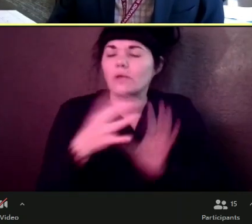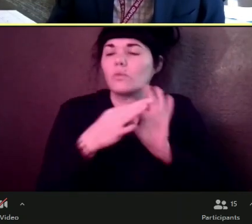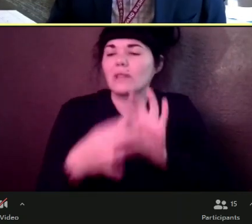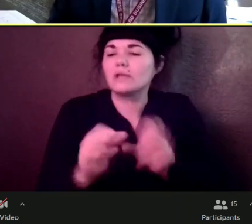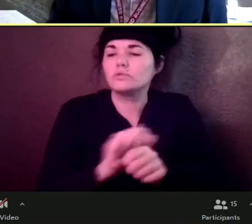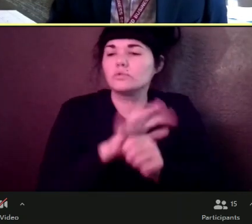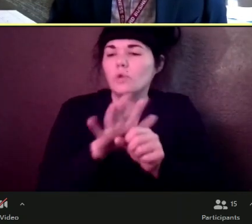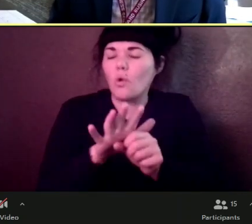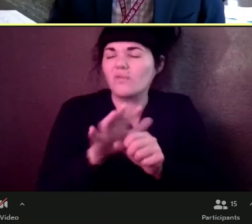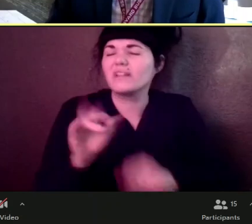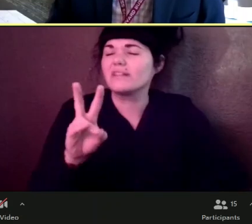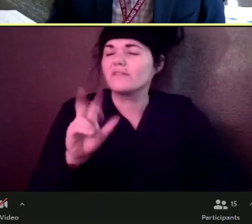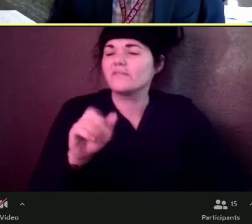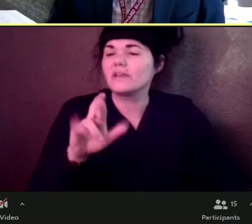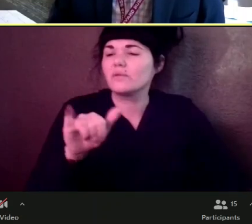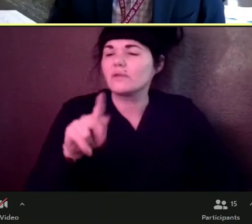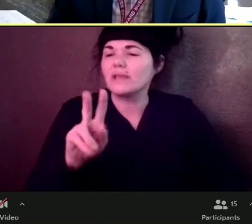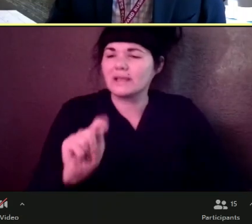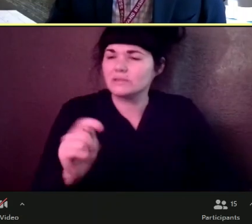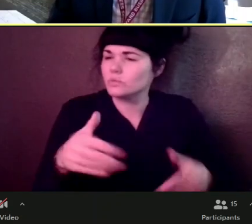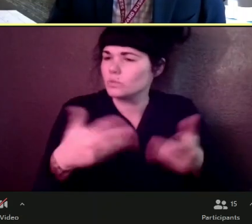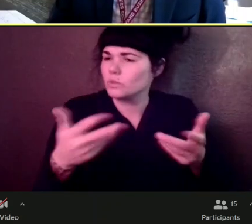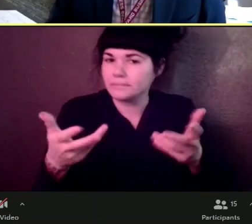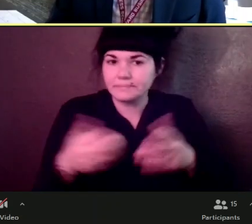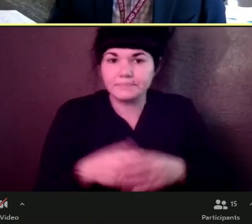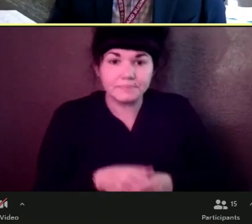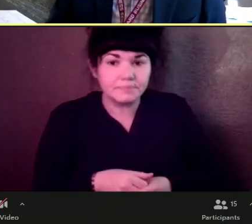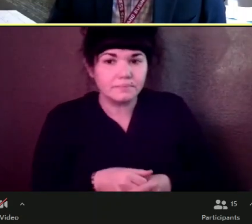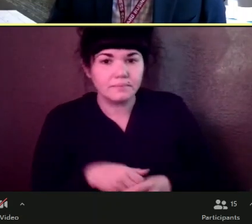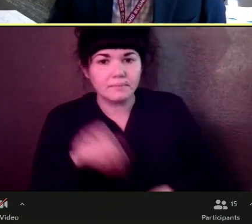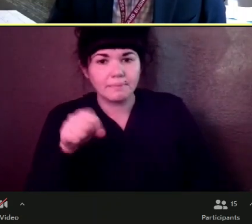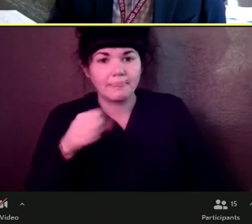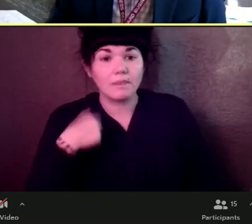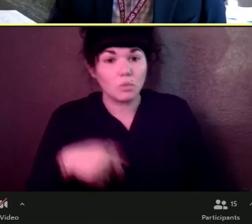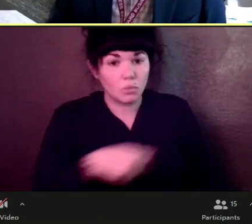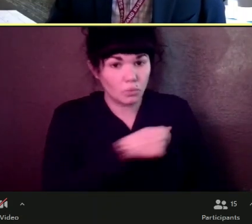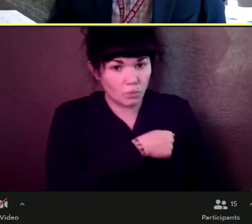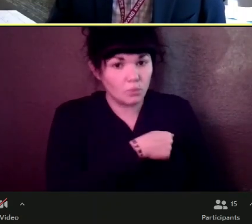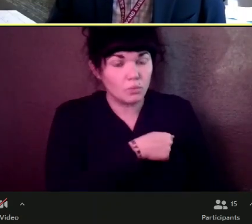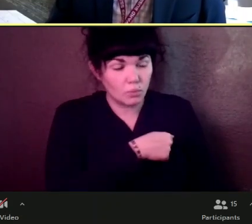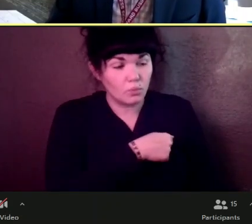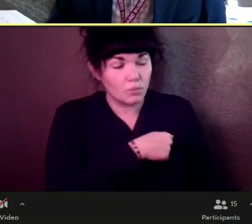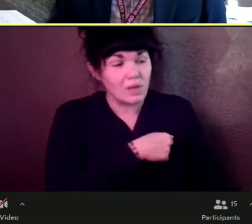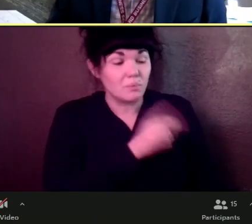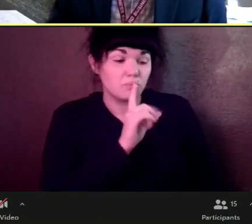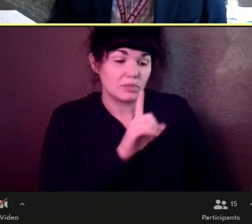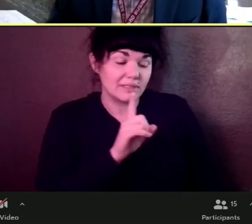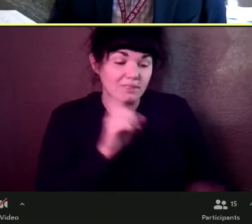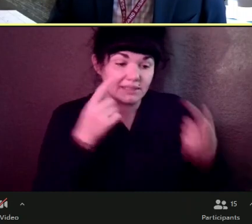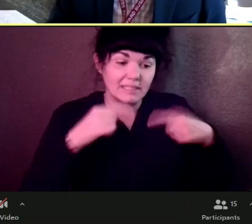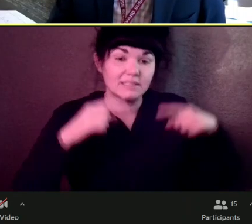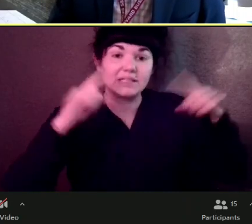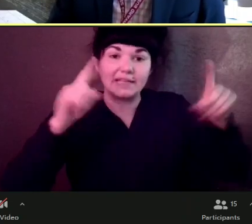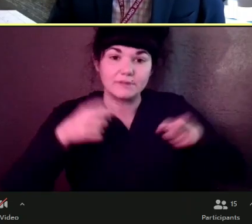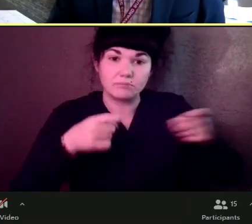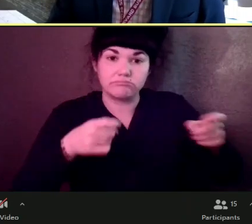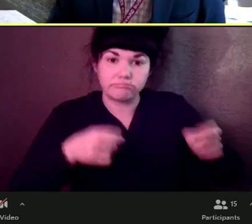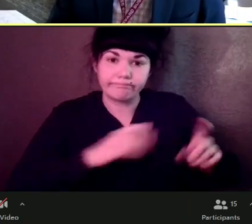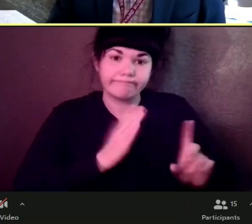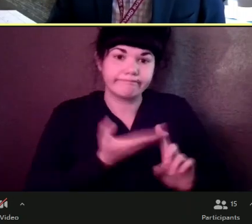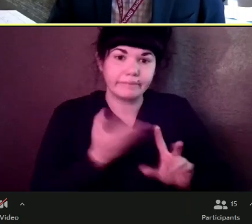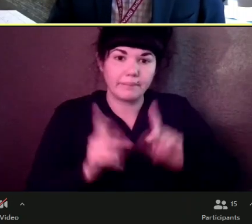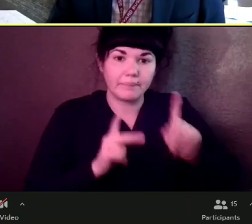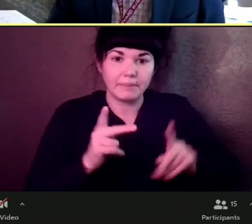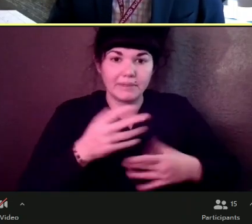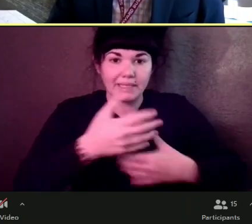um, fairly successful in getting individuals, um, vaccinated, but we still have a ways to go. And